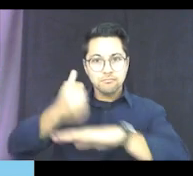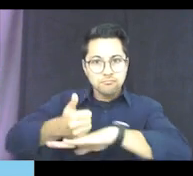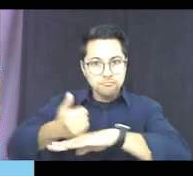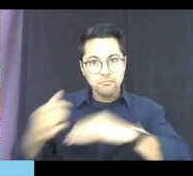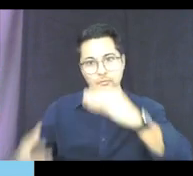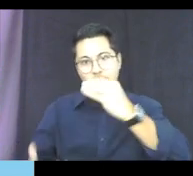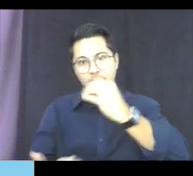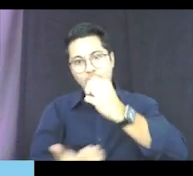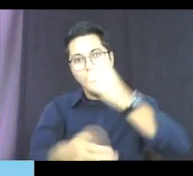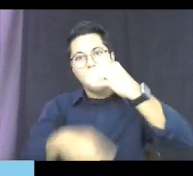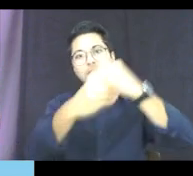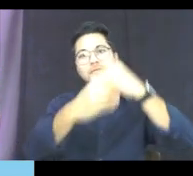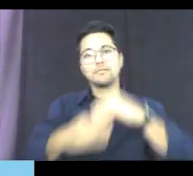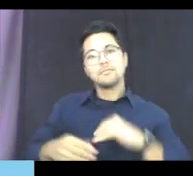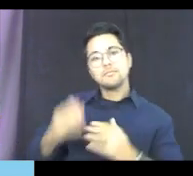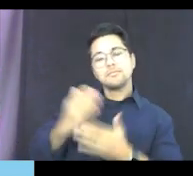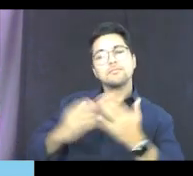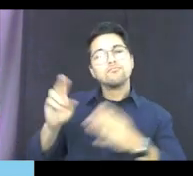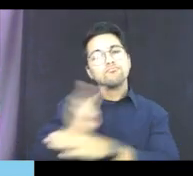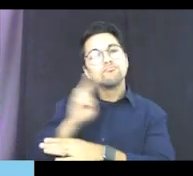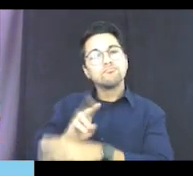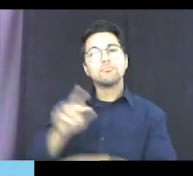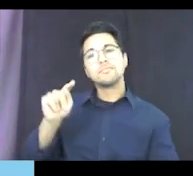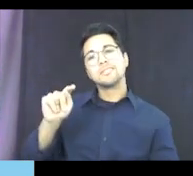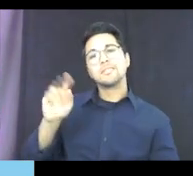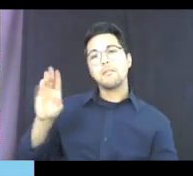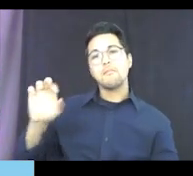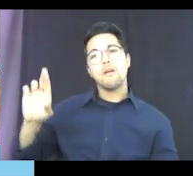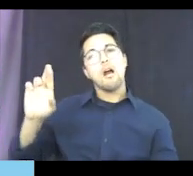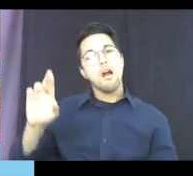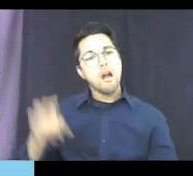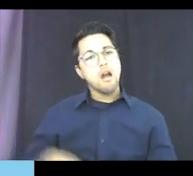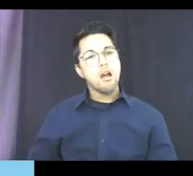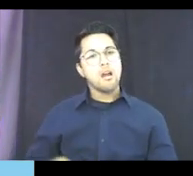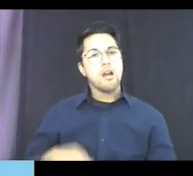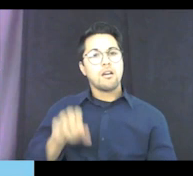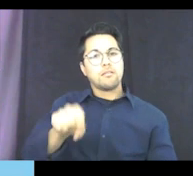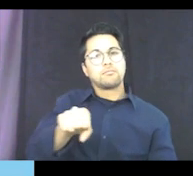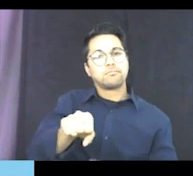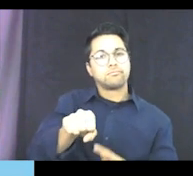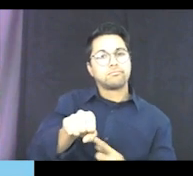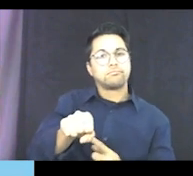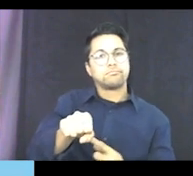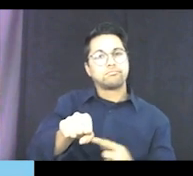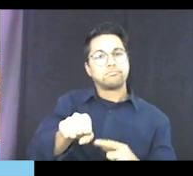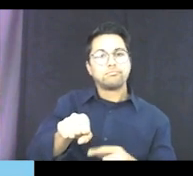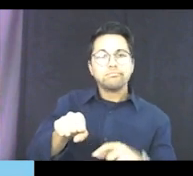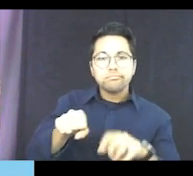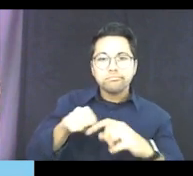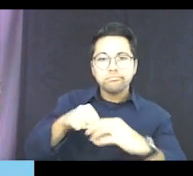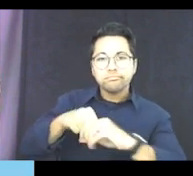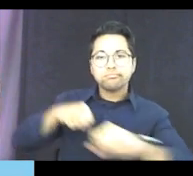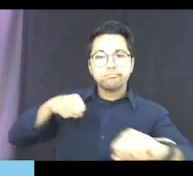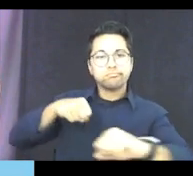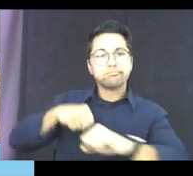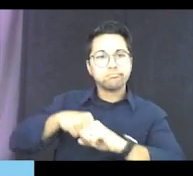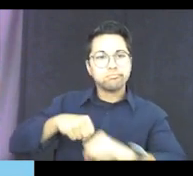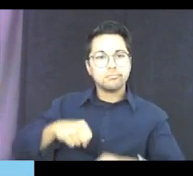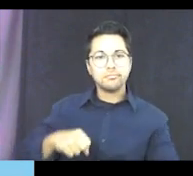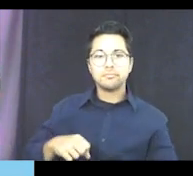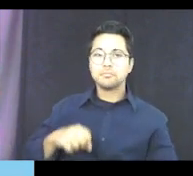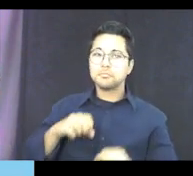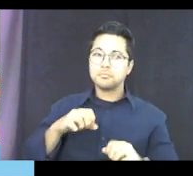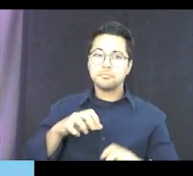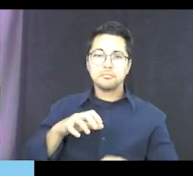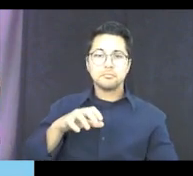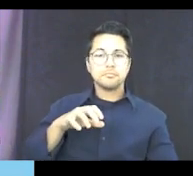used in the art lessons, we have a T bar. So it just has a little, a little screw there, you